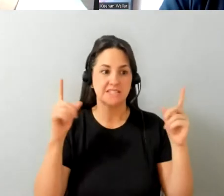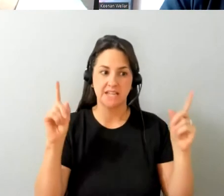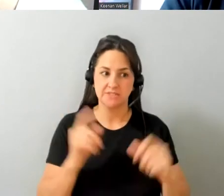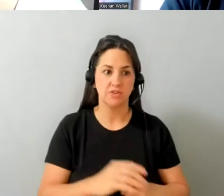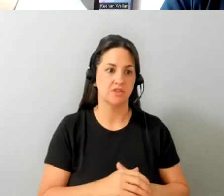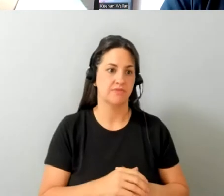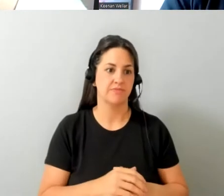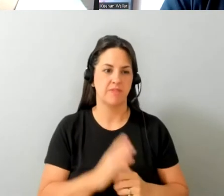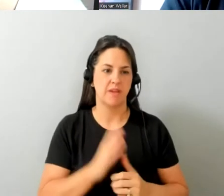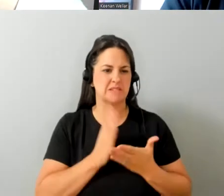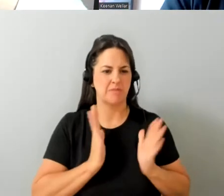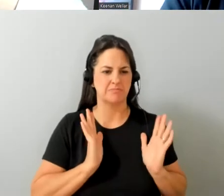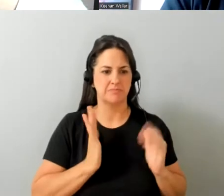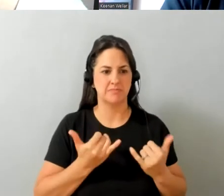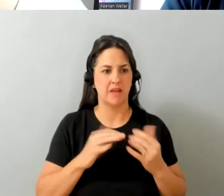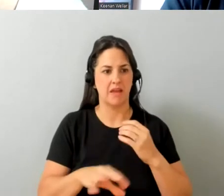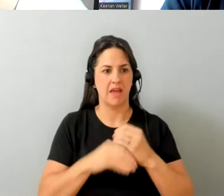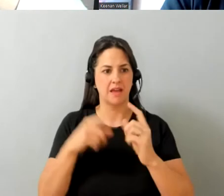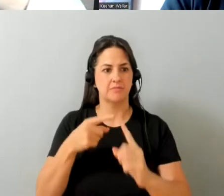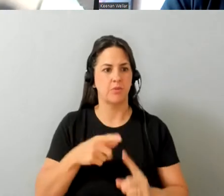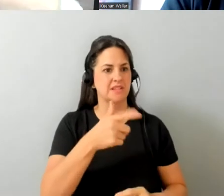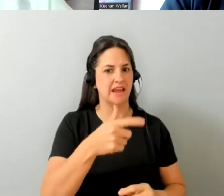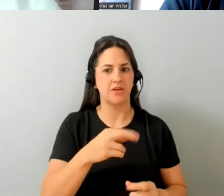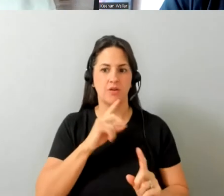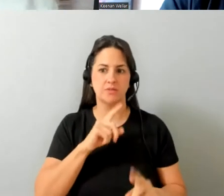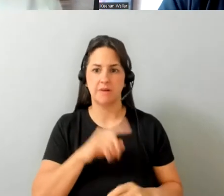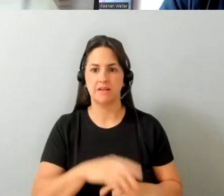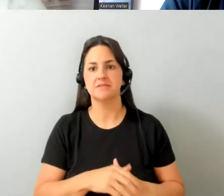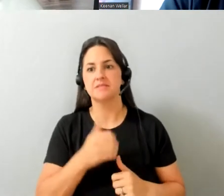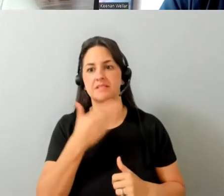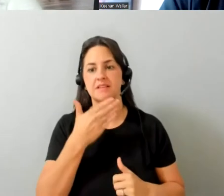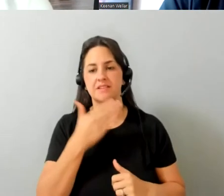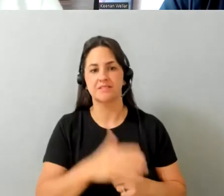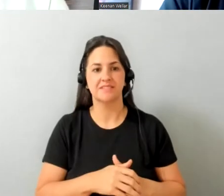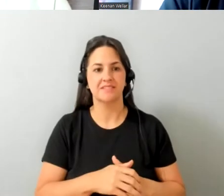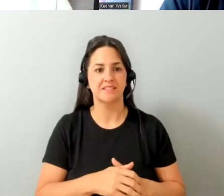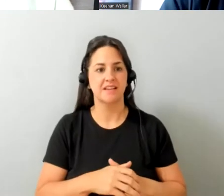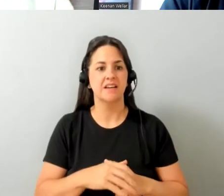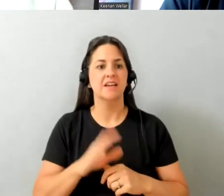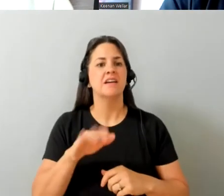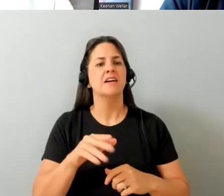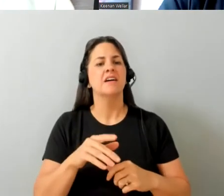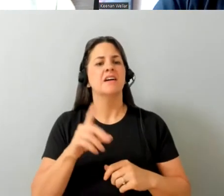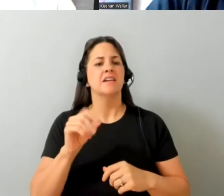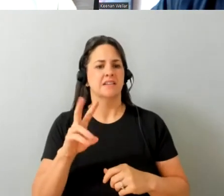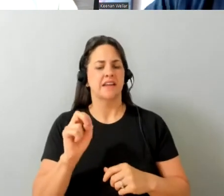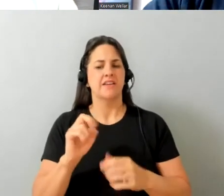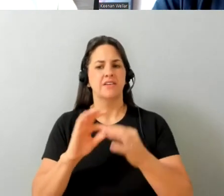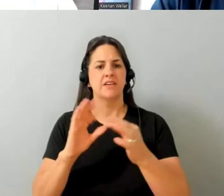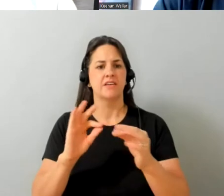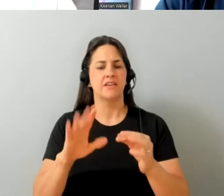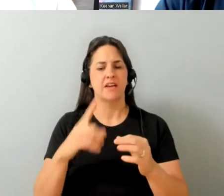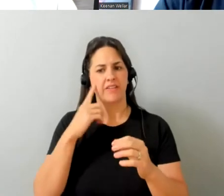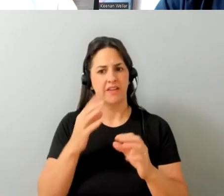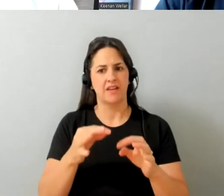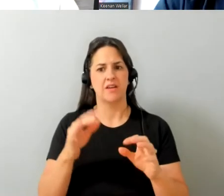i'll stop there and add to these points later or in response yeah thank you that's great i just want to touch upon one thing because i think i think language is is